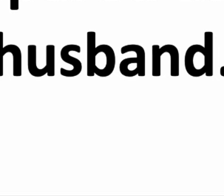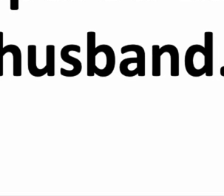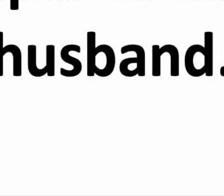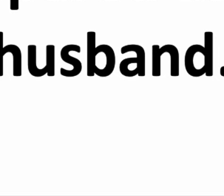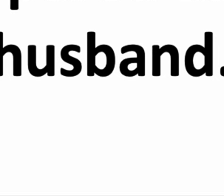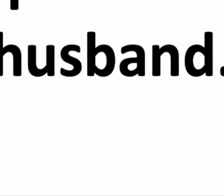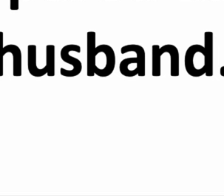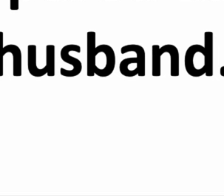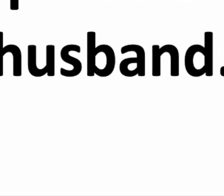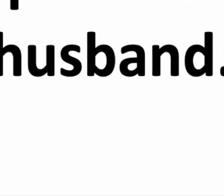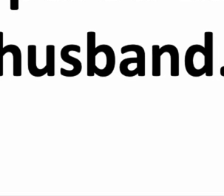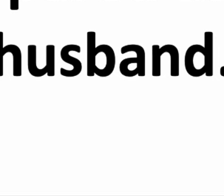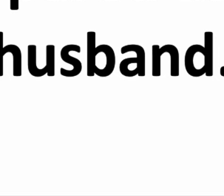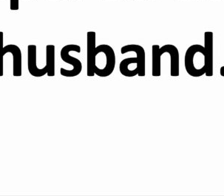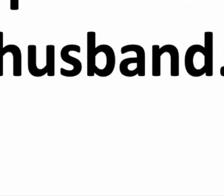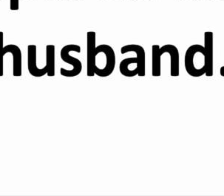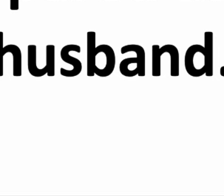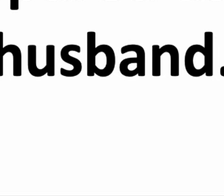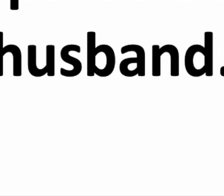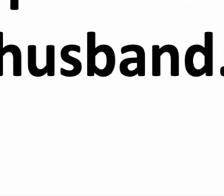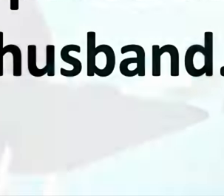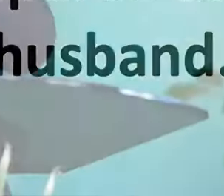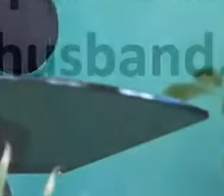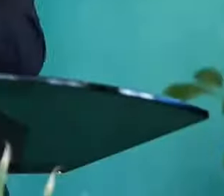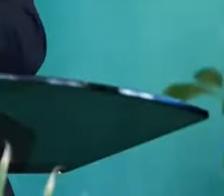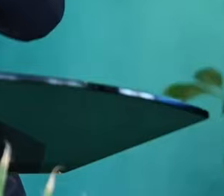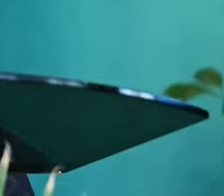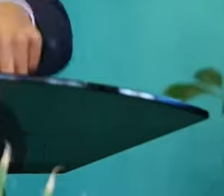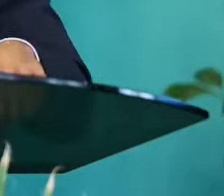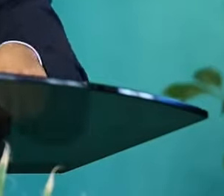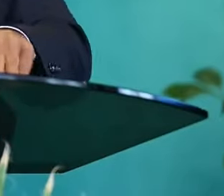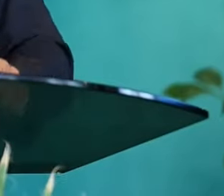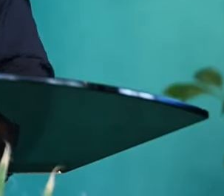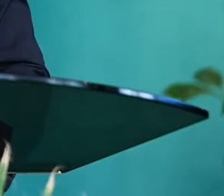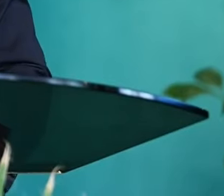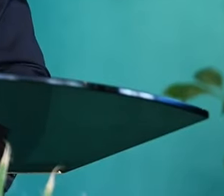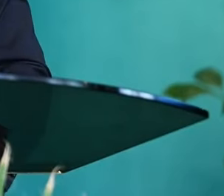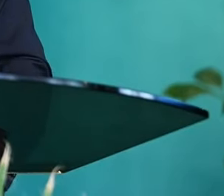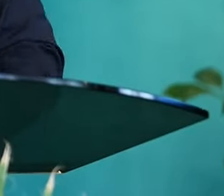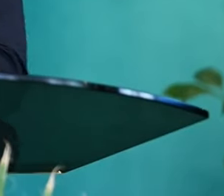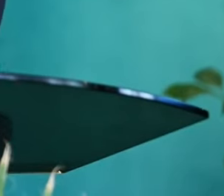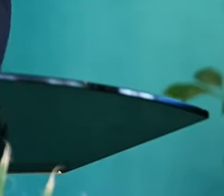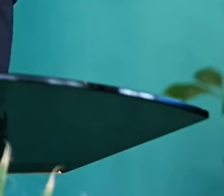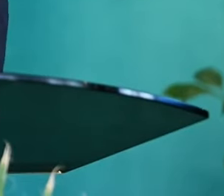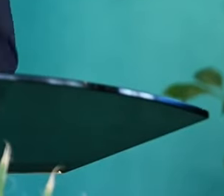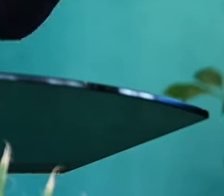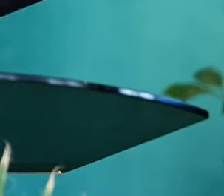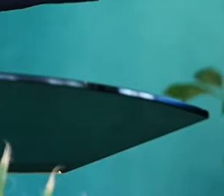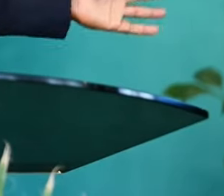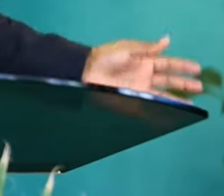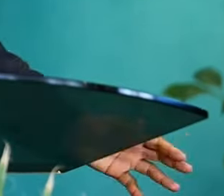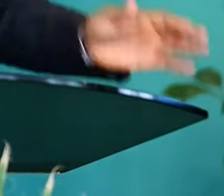city, new Jerusalem. Listen to me, ladies and gentlemen, we are going to eternally inherit the earth. That's when we